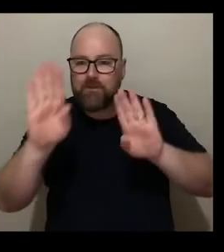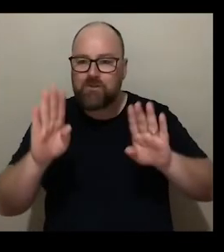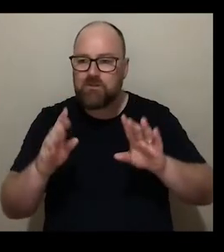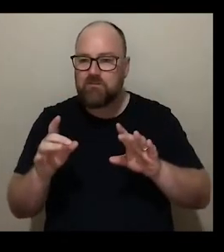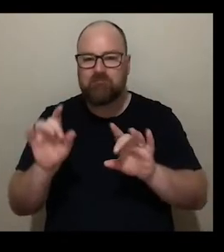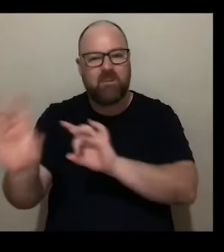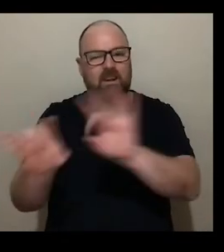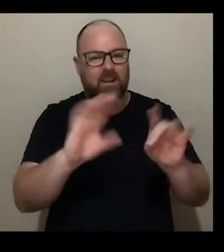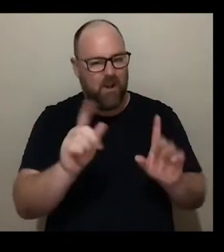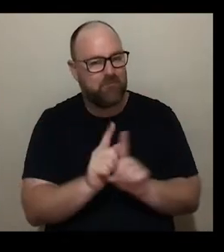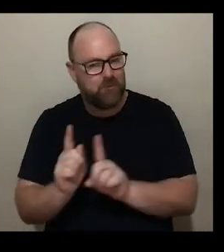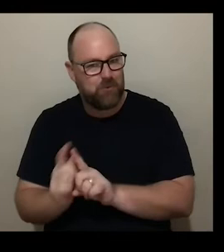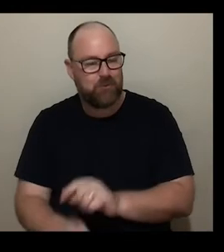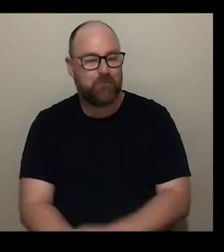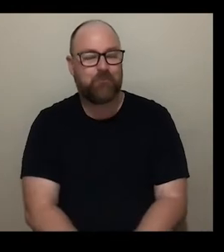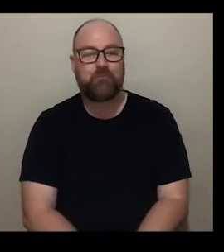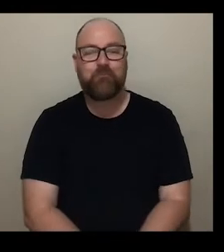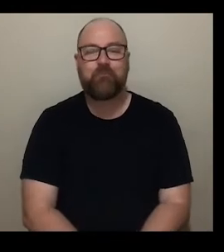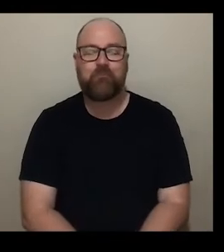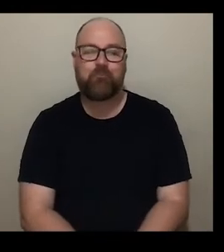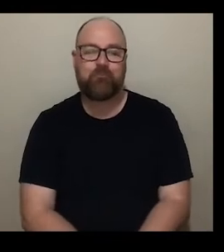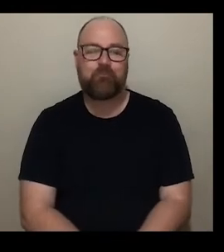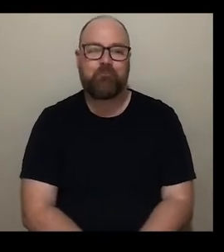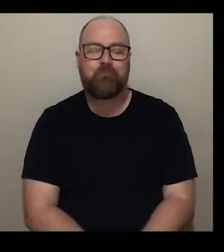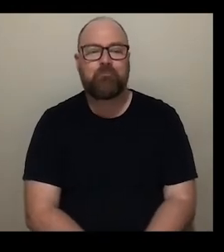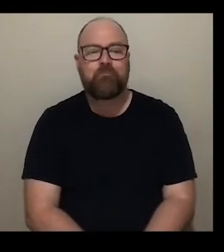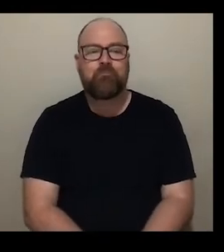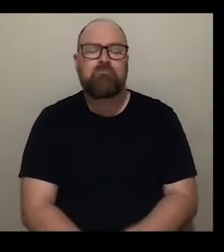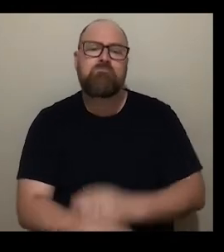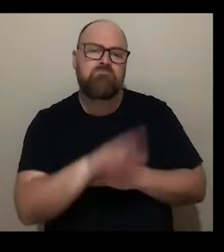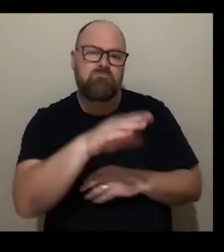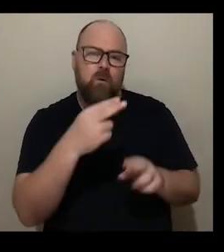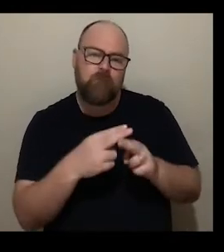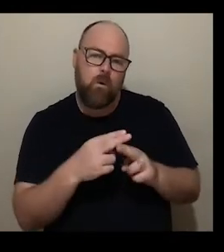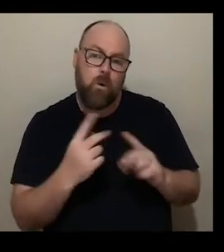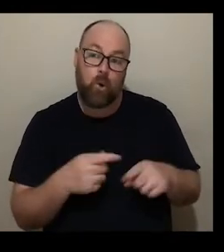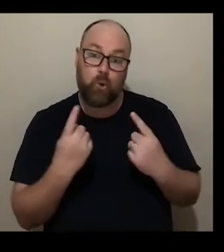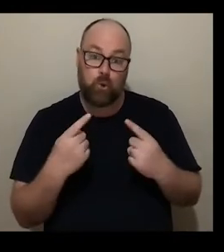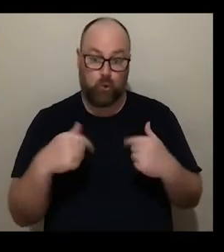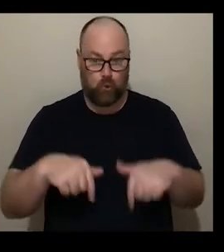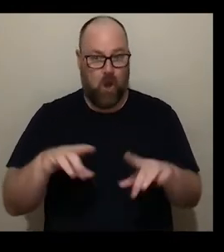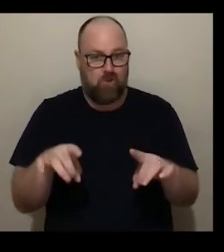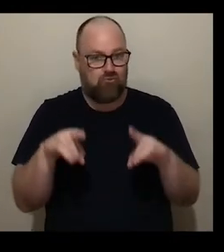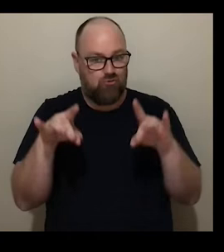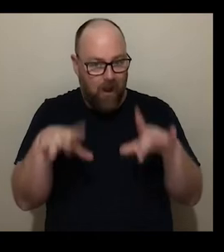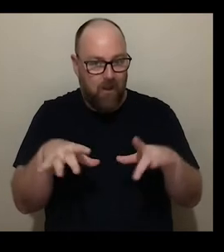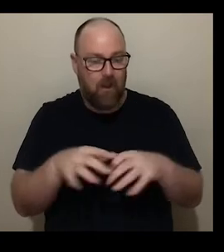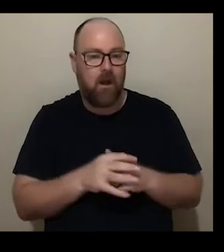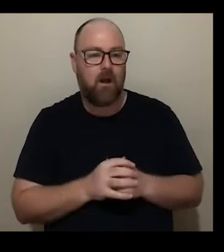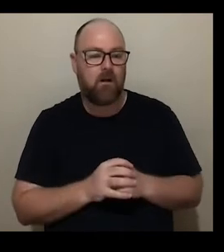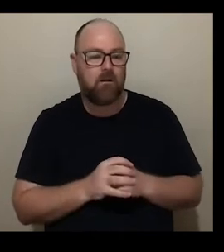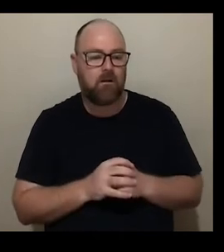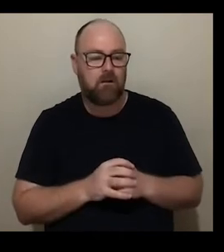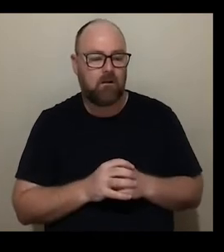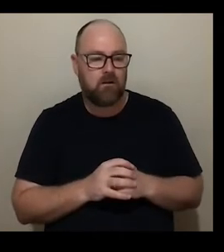things too for our Australian artists Rachel um Australian artists with disability